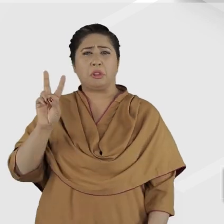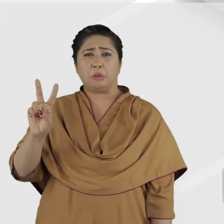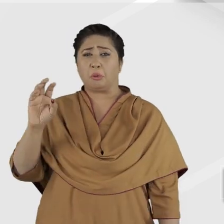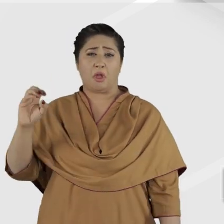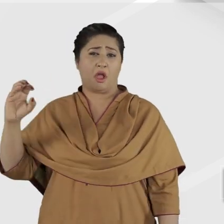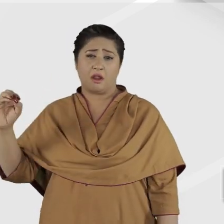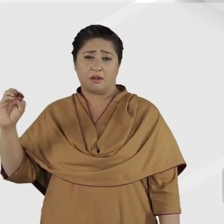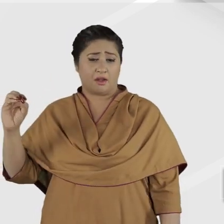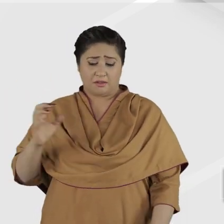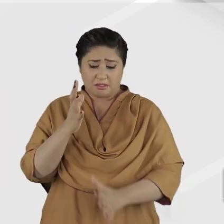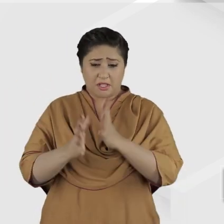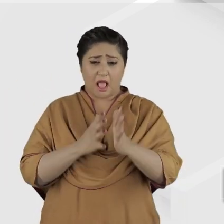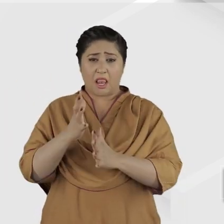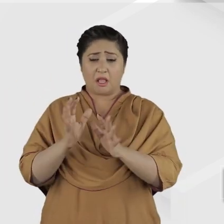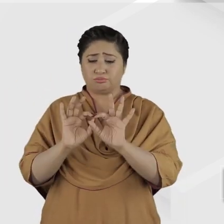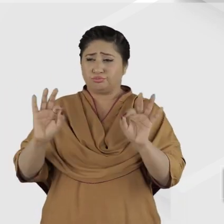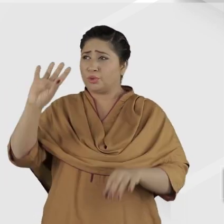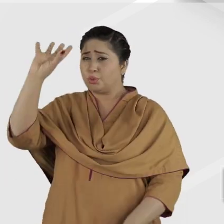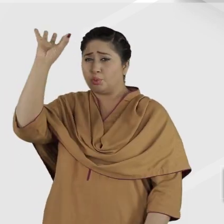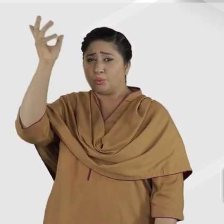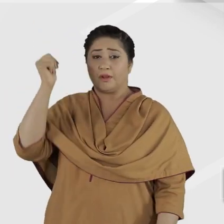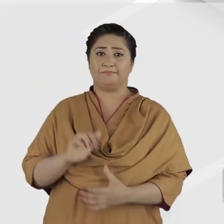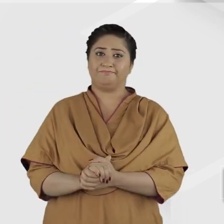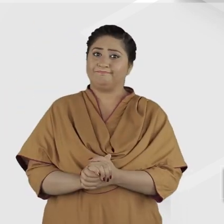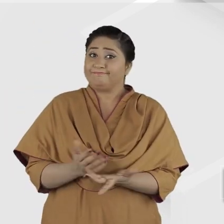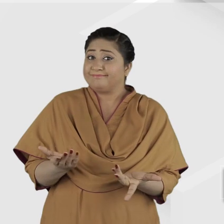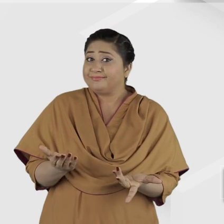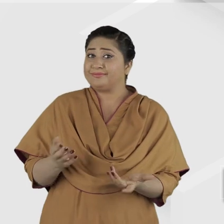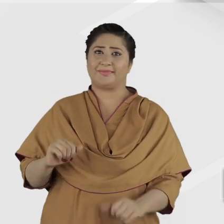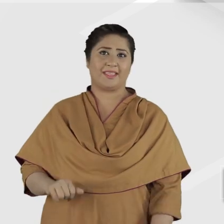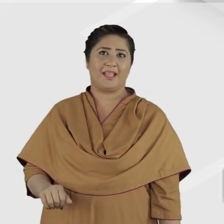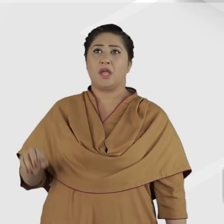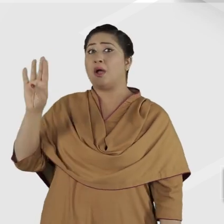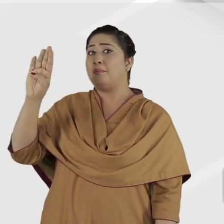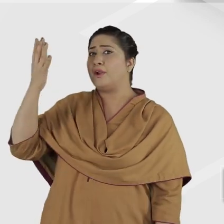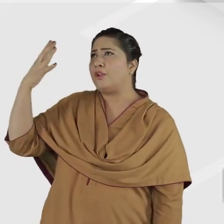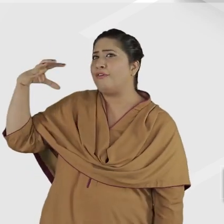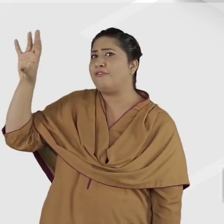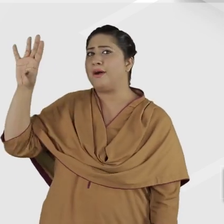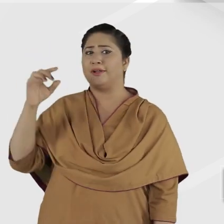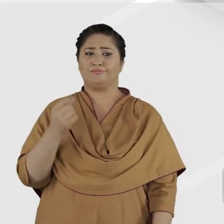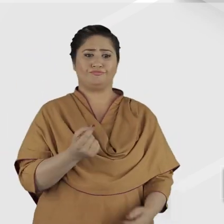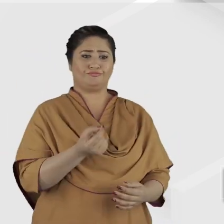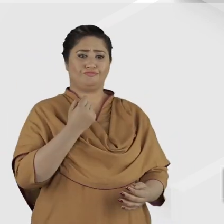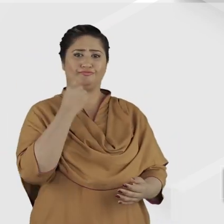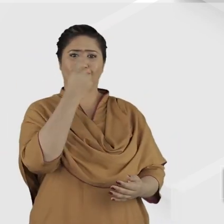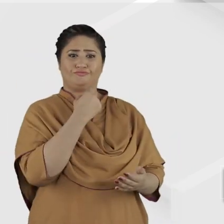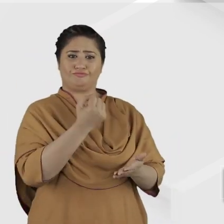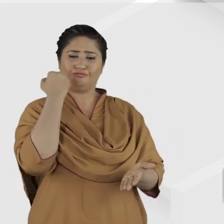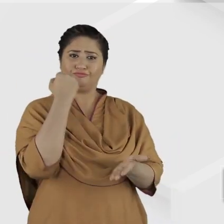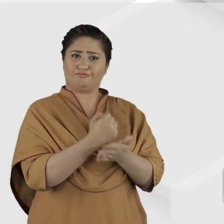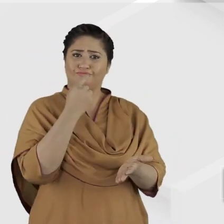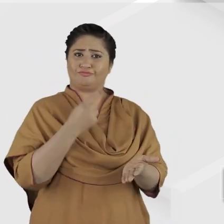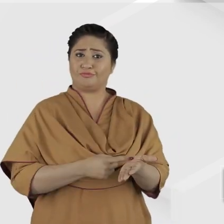over 200 distinct sign languages in the world. The United Nations recognizes that sign languages